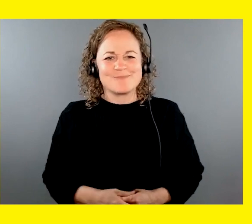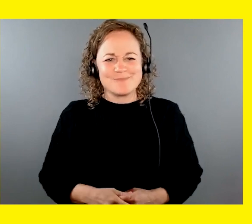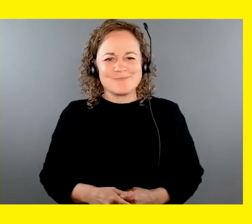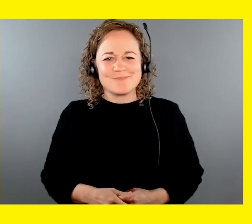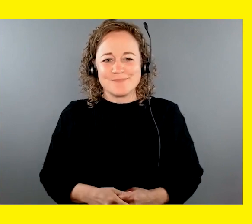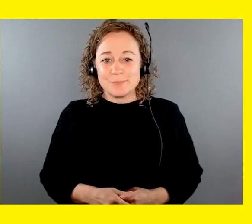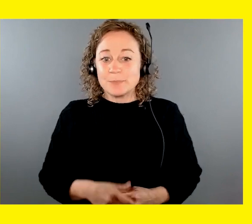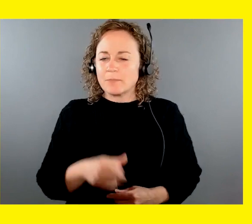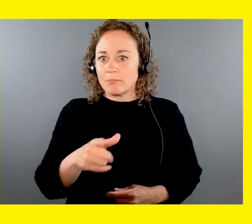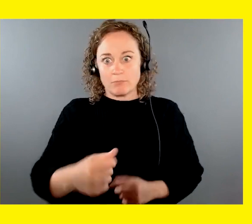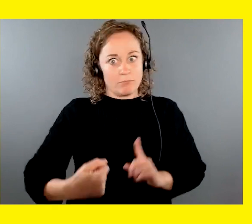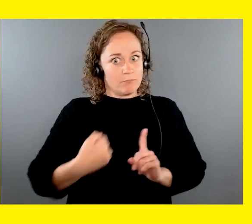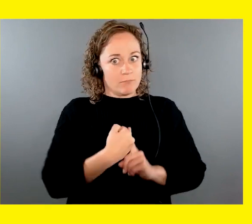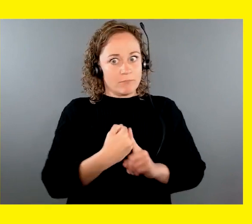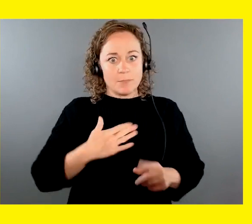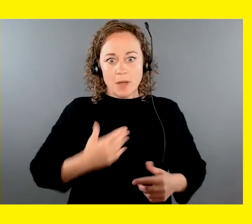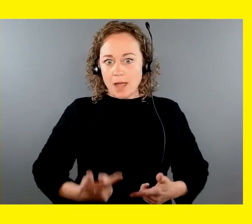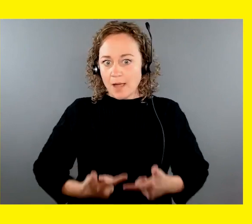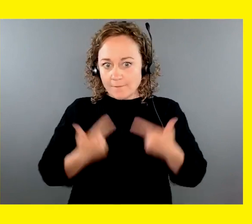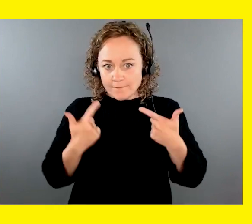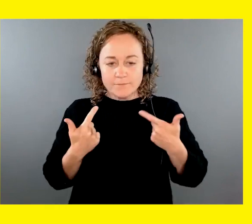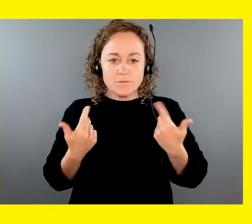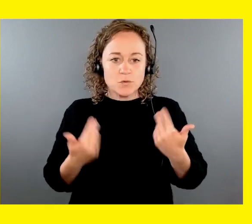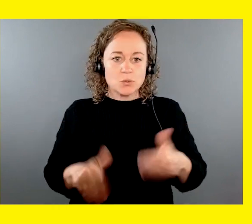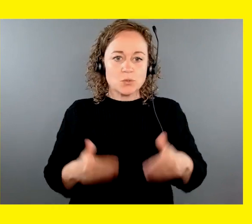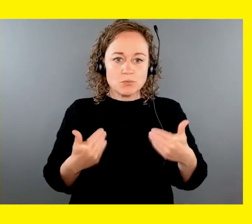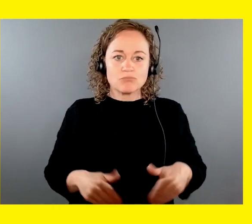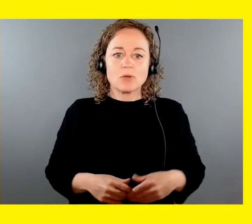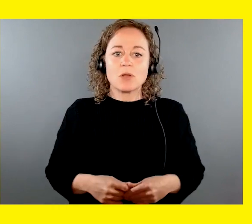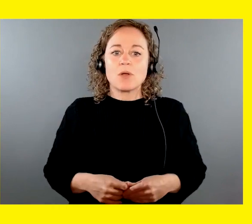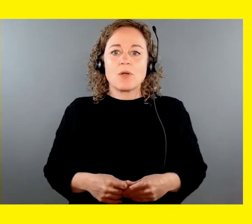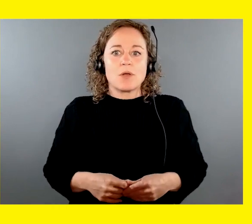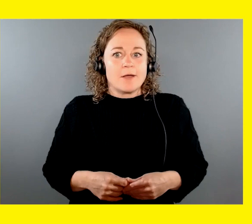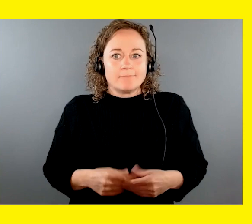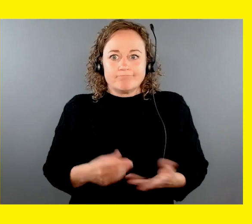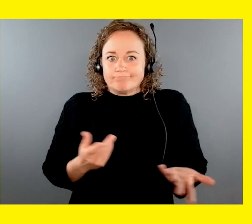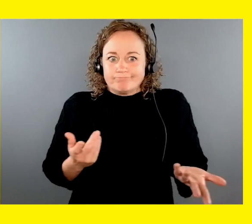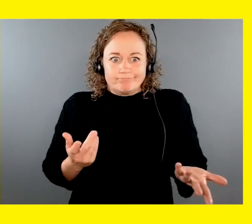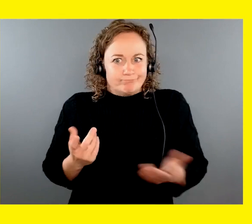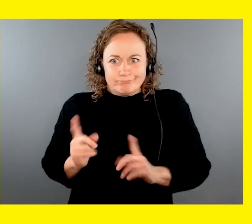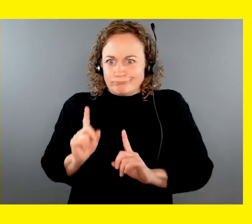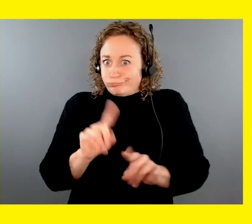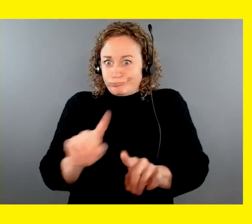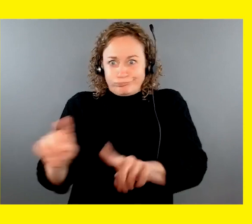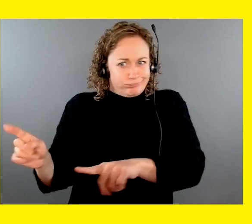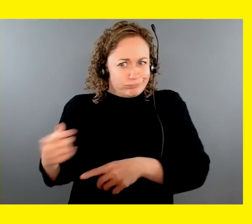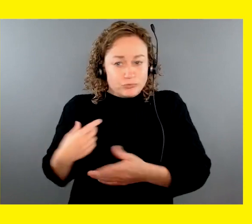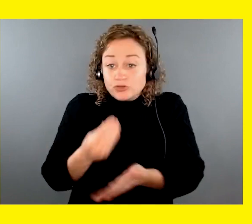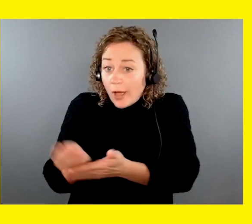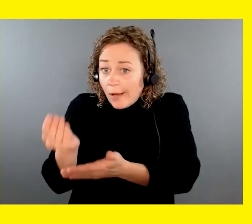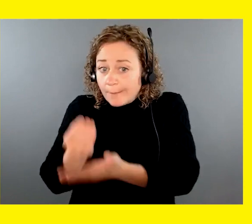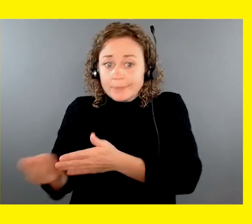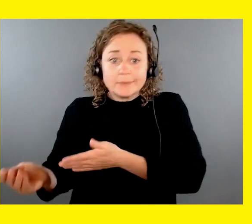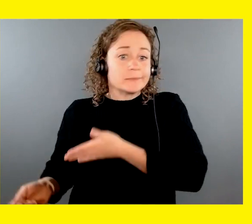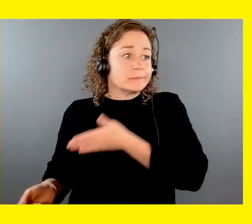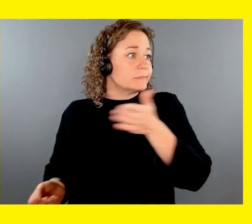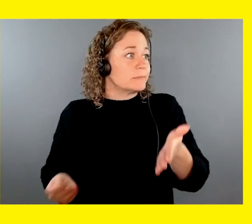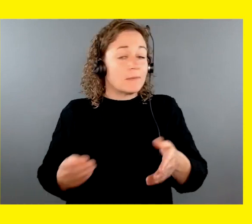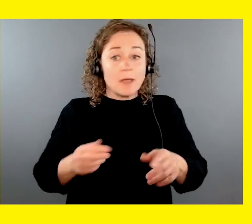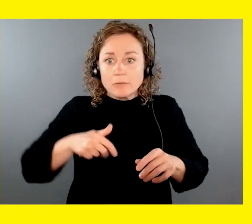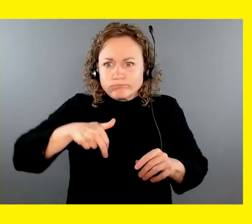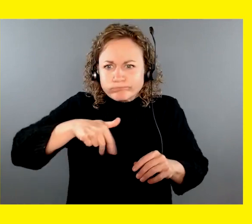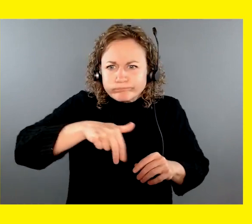made a huge difference in my life. We go everywhere from shopping to hiking